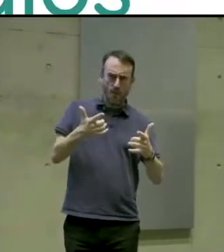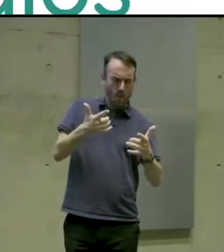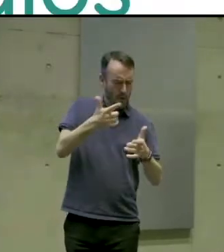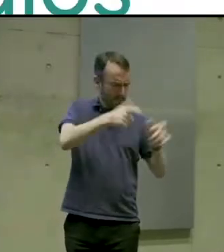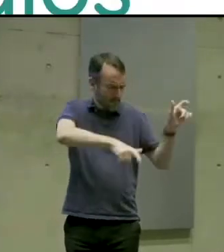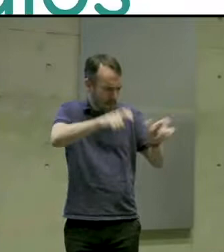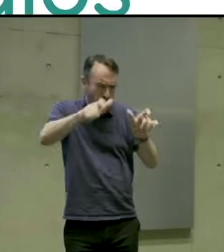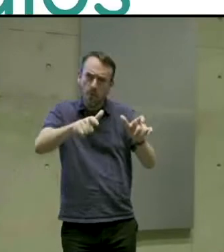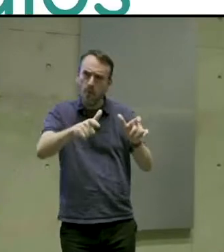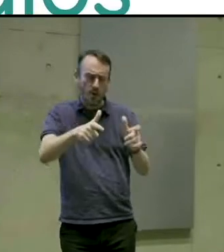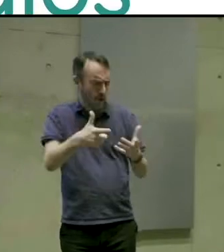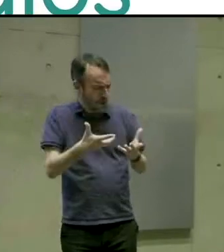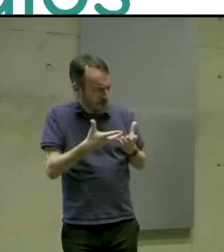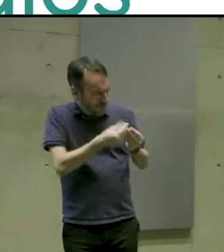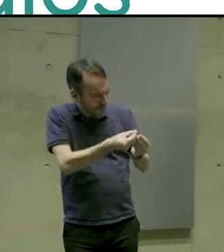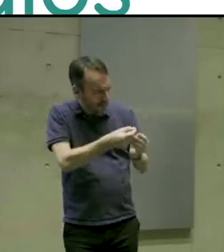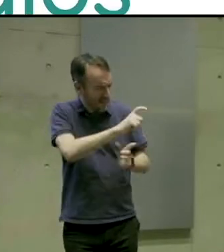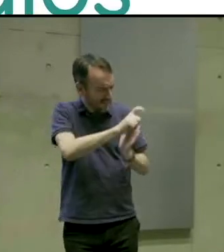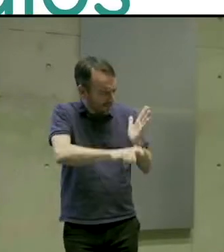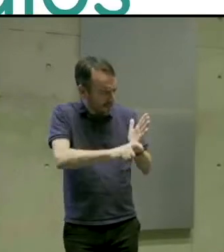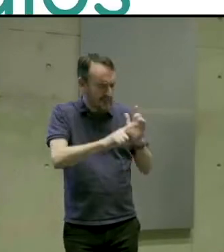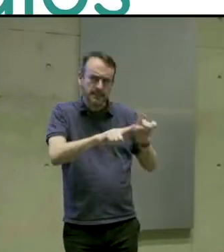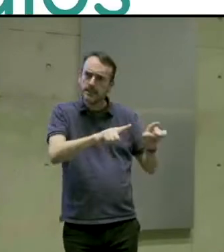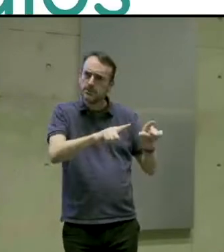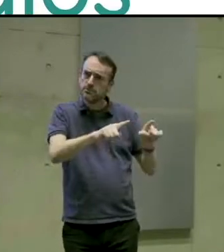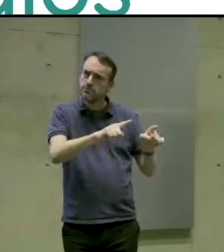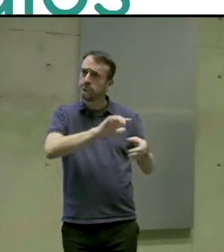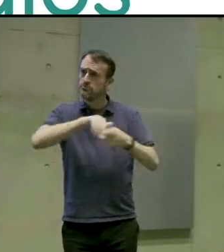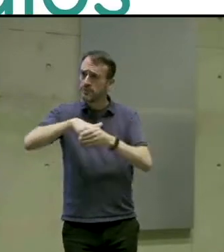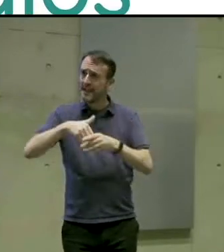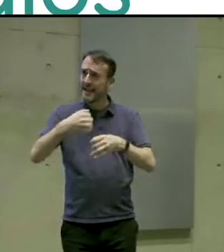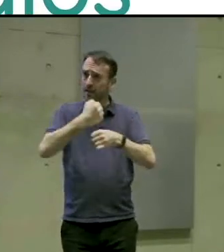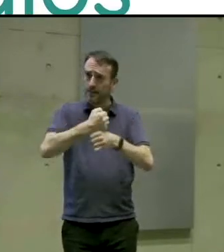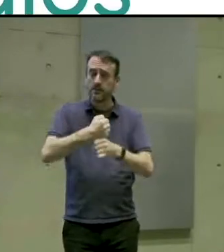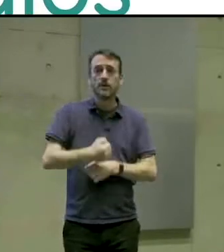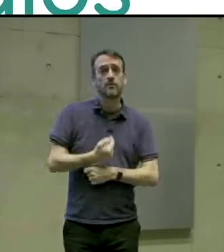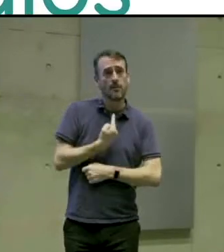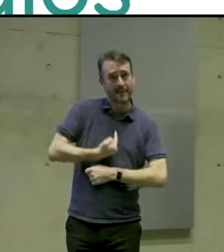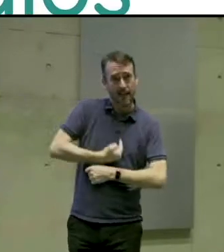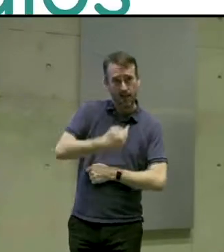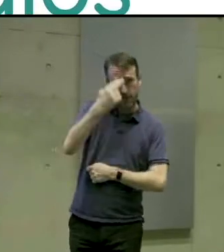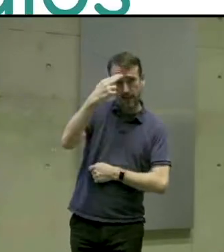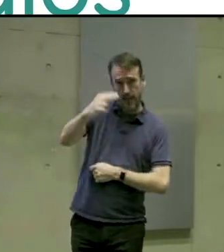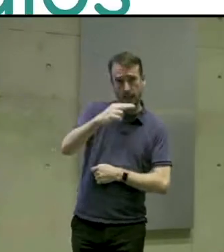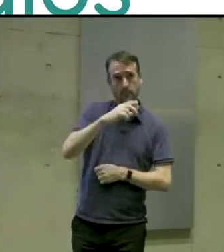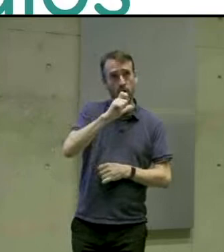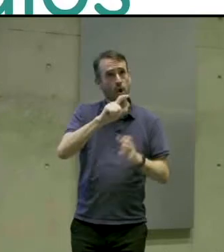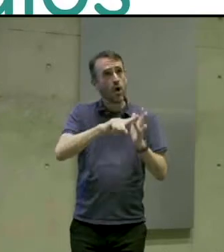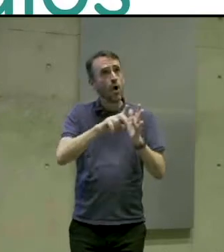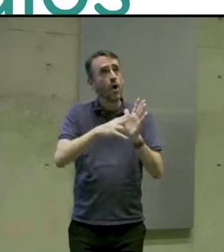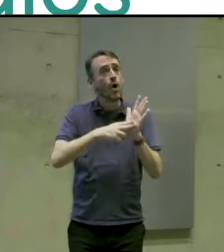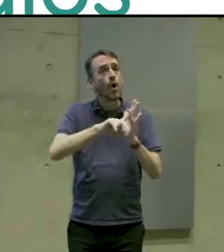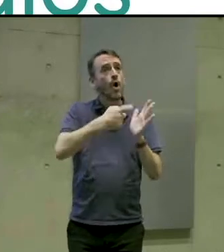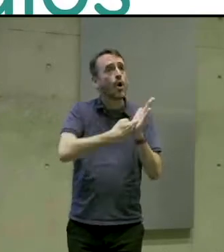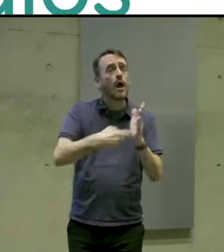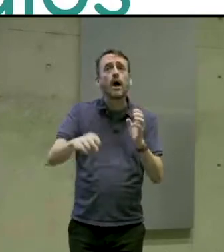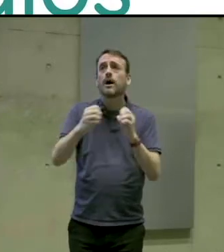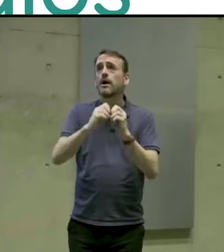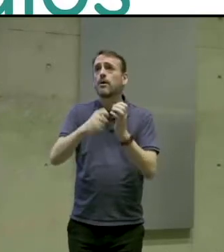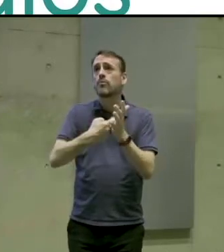So first a quick introduction. My name is Connor Bradley. I am founder and director of SoftLeave Studios.